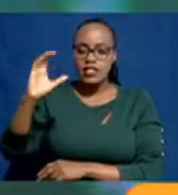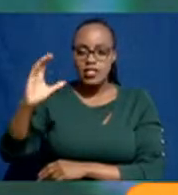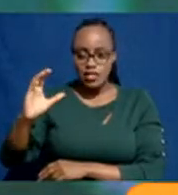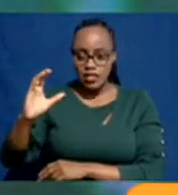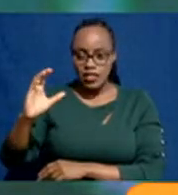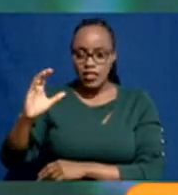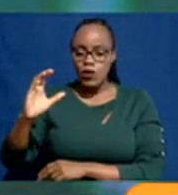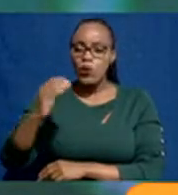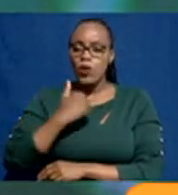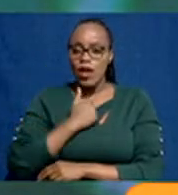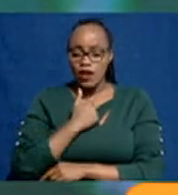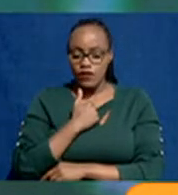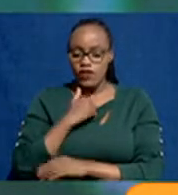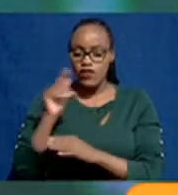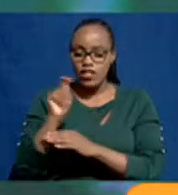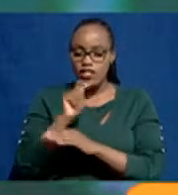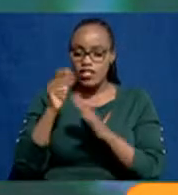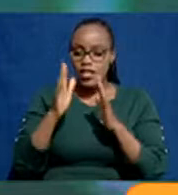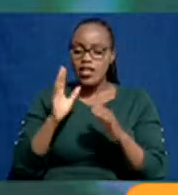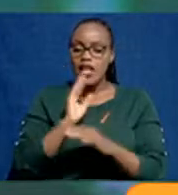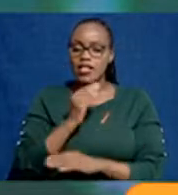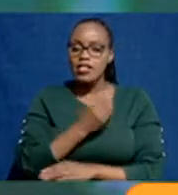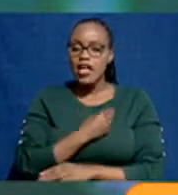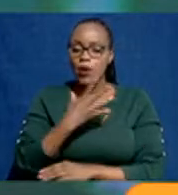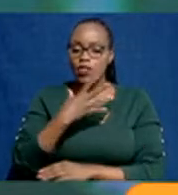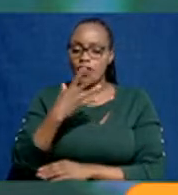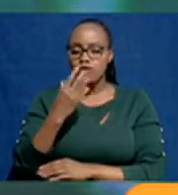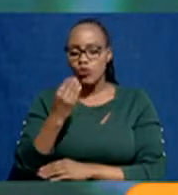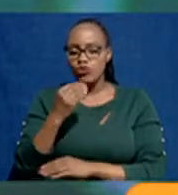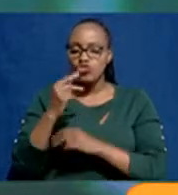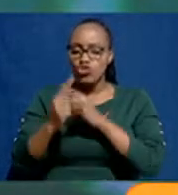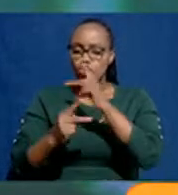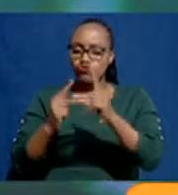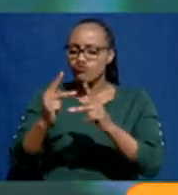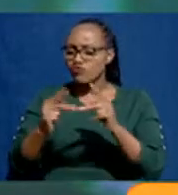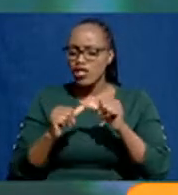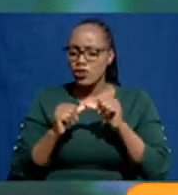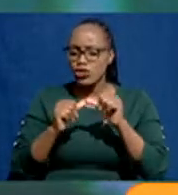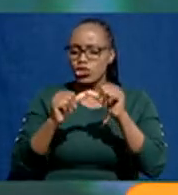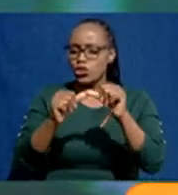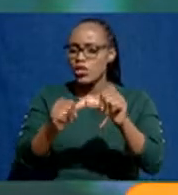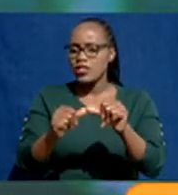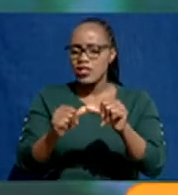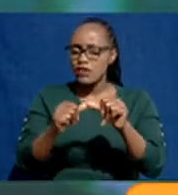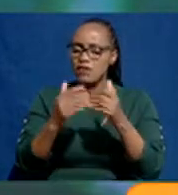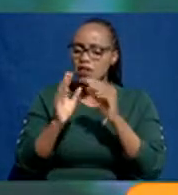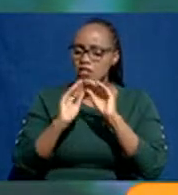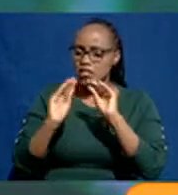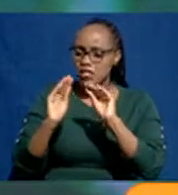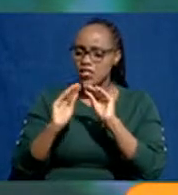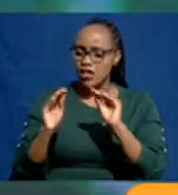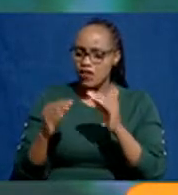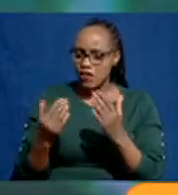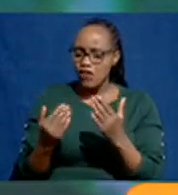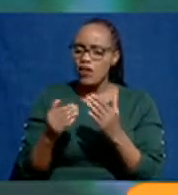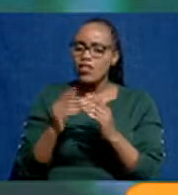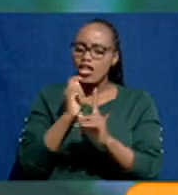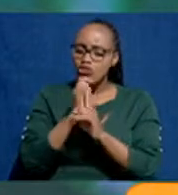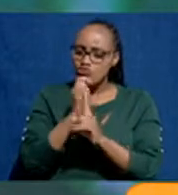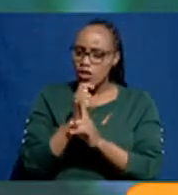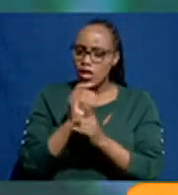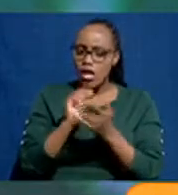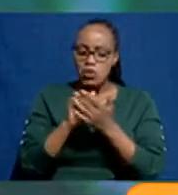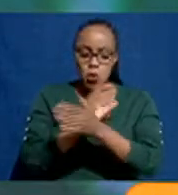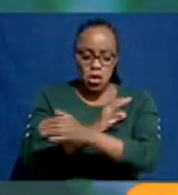our trainers go through continuous upgrading, continuous retooling. And